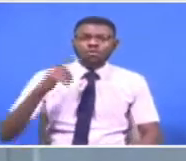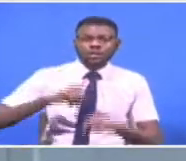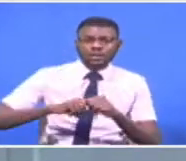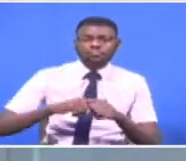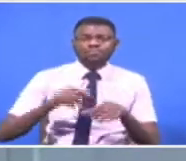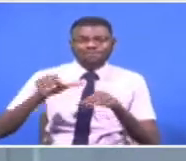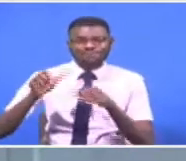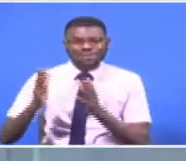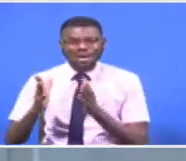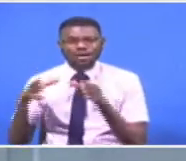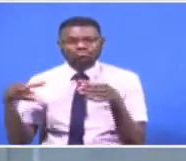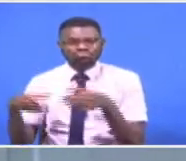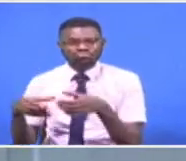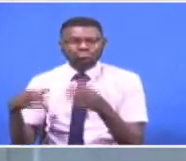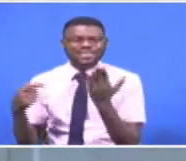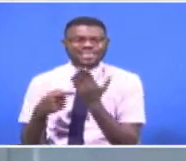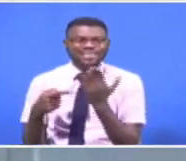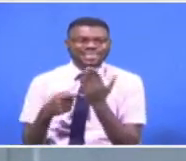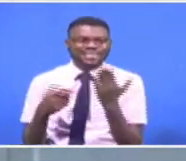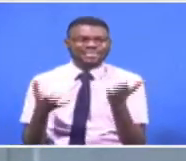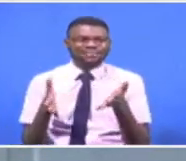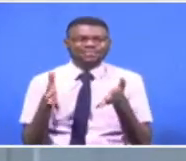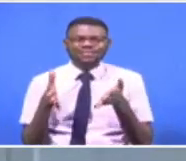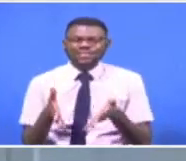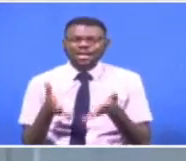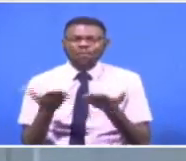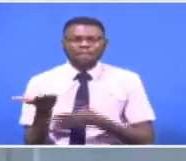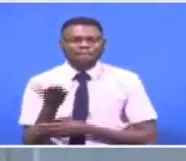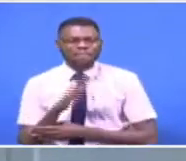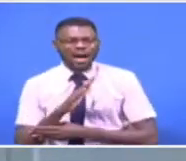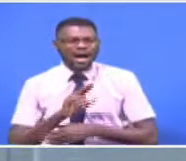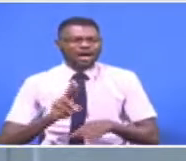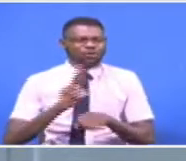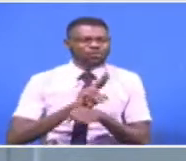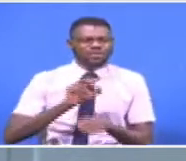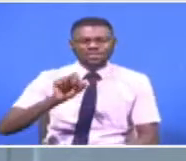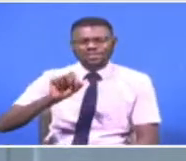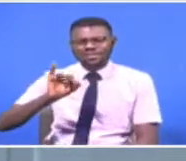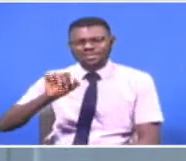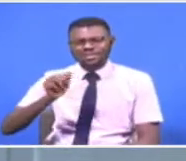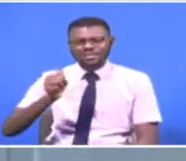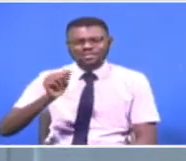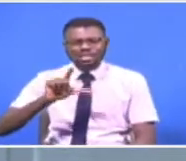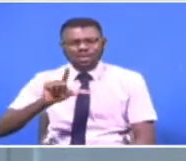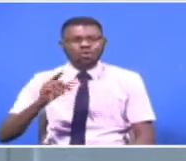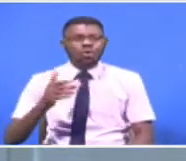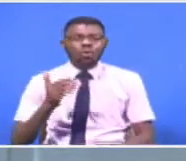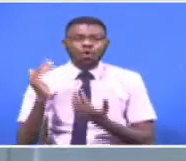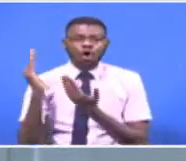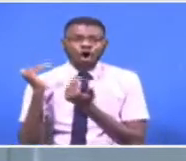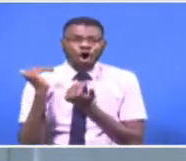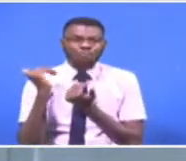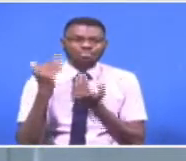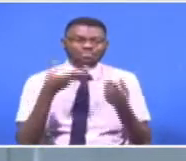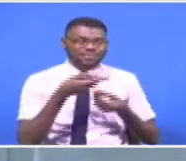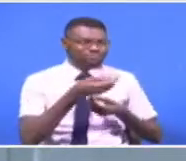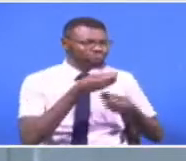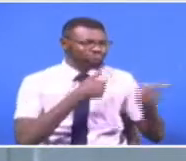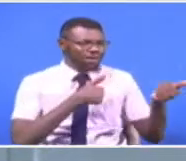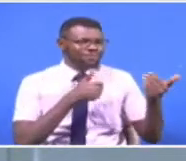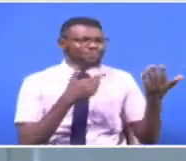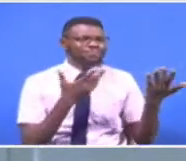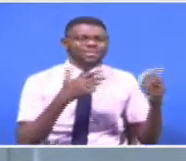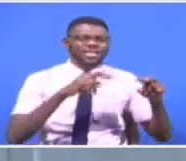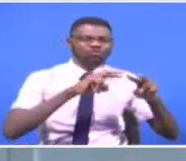taveta shifted to sisal farming to support their livelihoods the hope is that they will sell the sisal to big companies such as